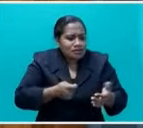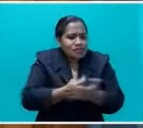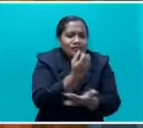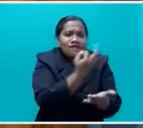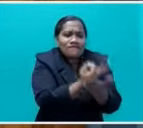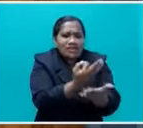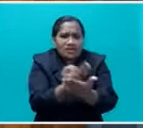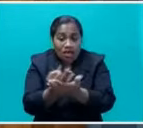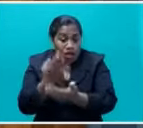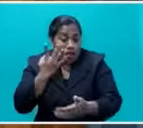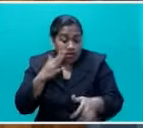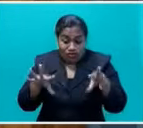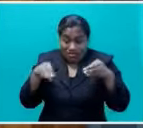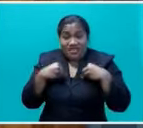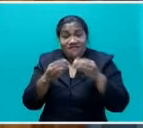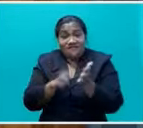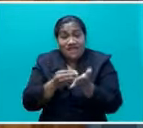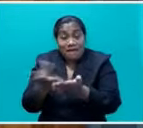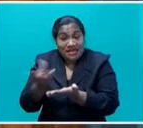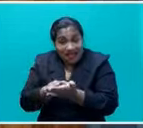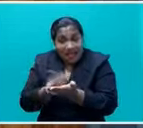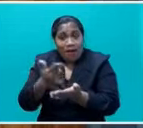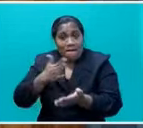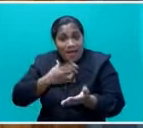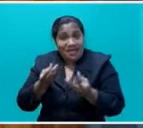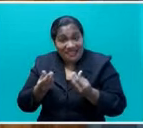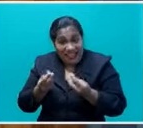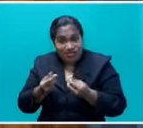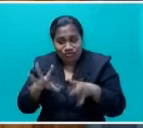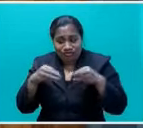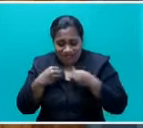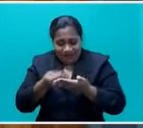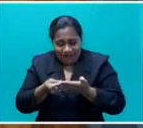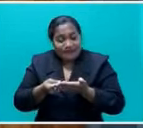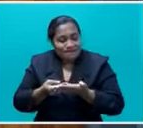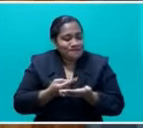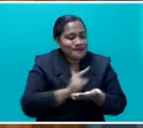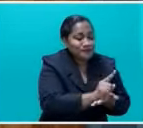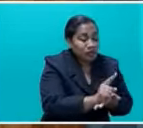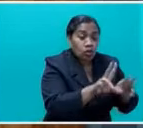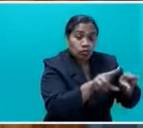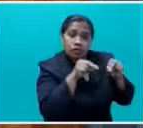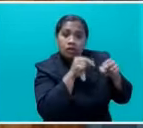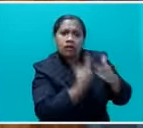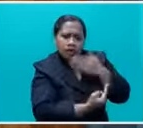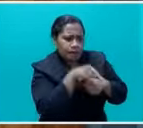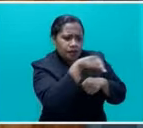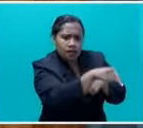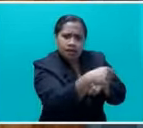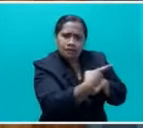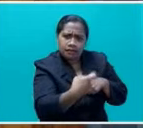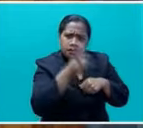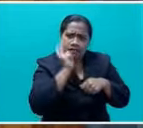their money, either M-Paysa or MyCash, that the agents were charging them more than what the $3